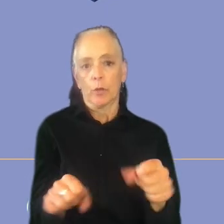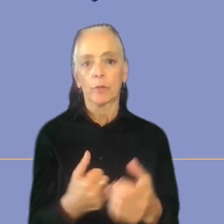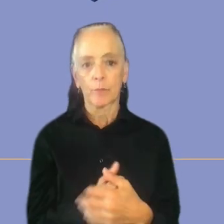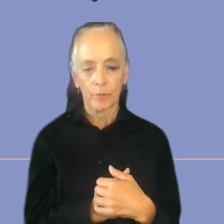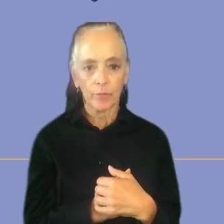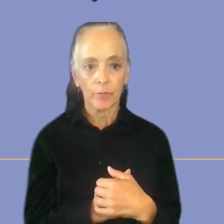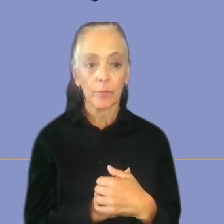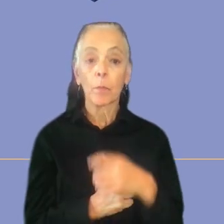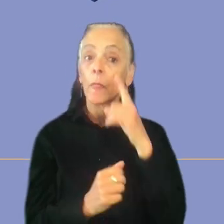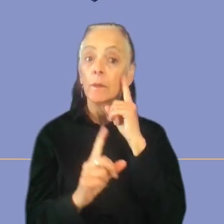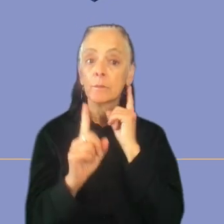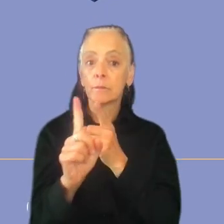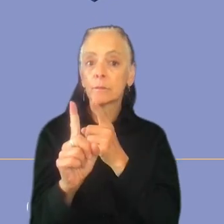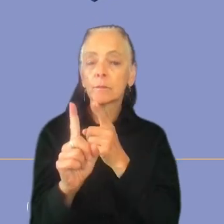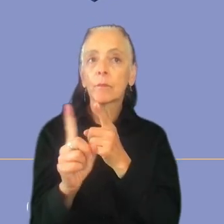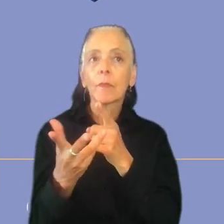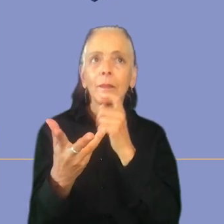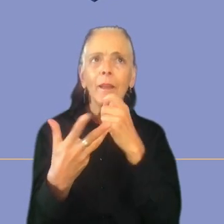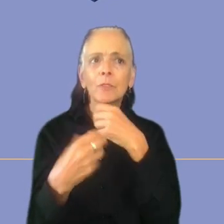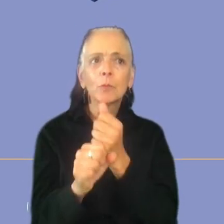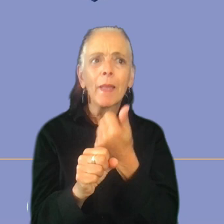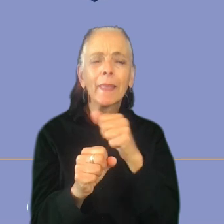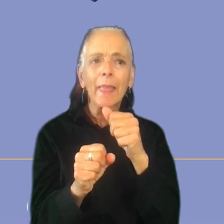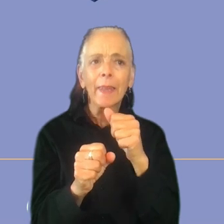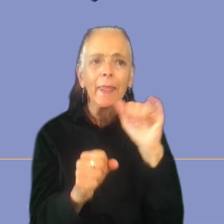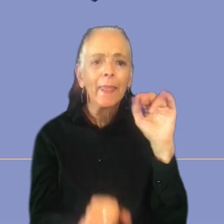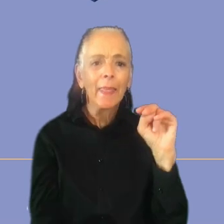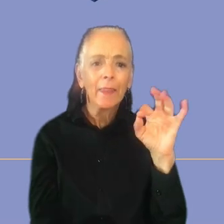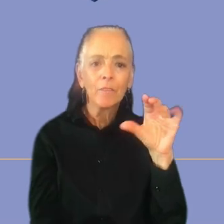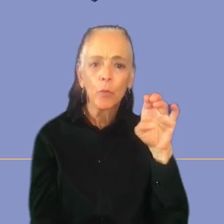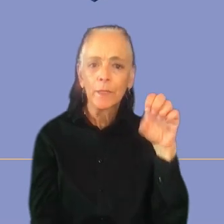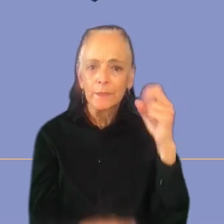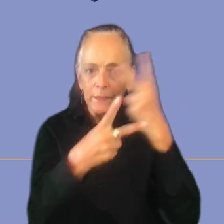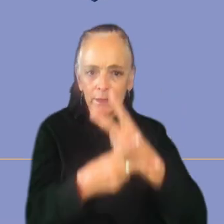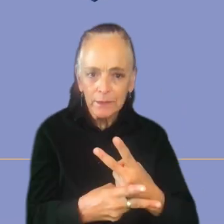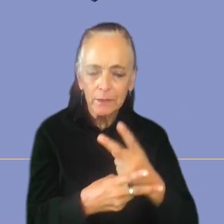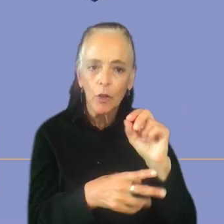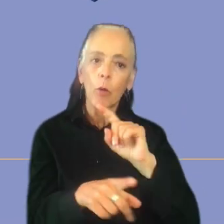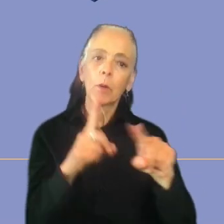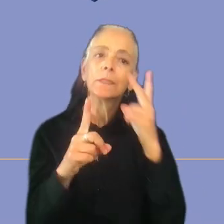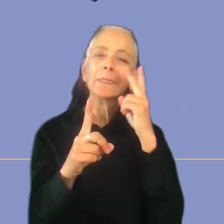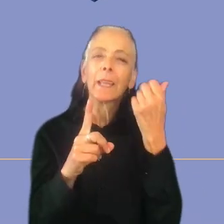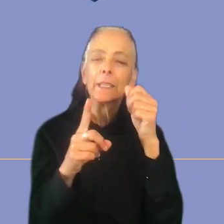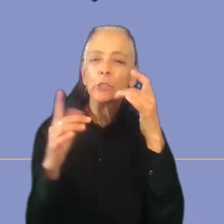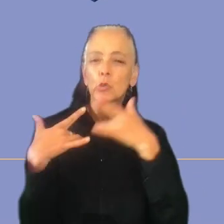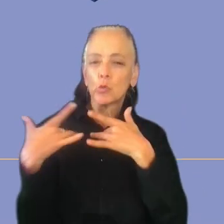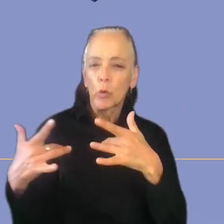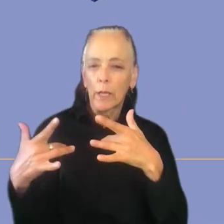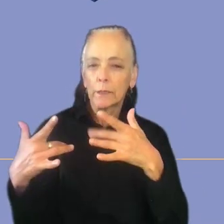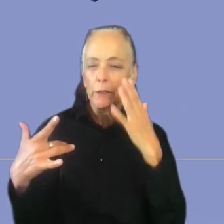And the idea is not to make any inferences here but or to see if there are certain trends or patterns